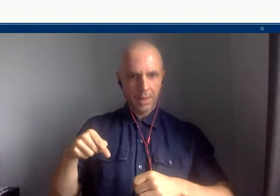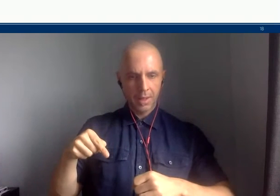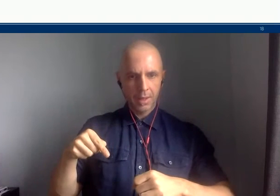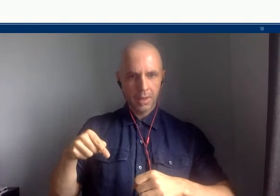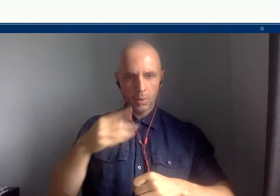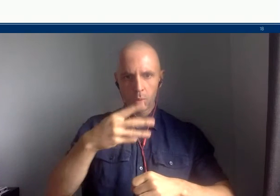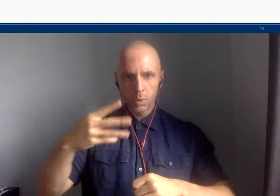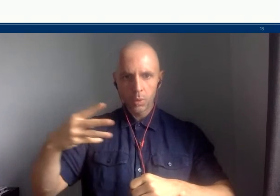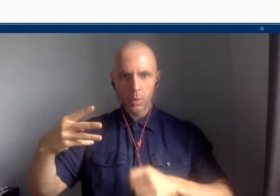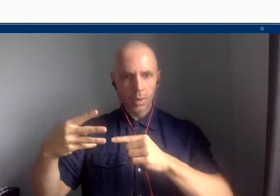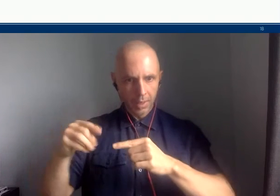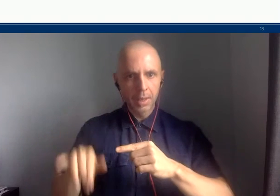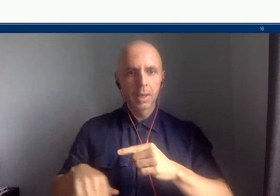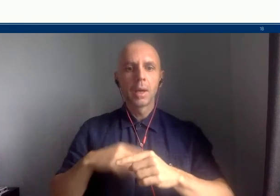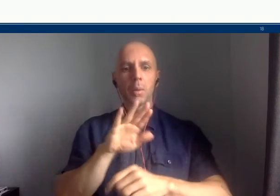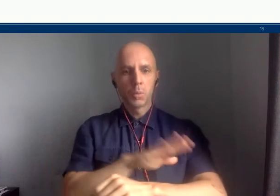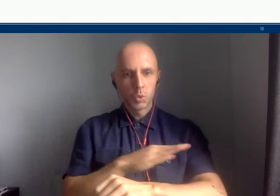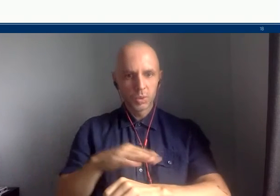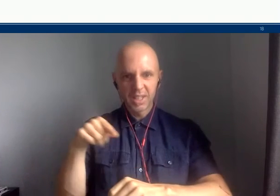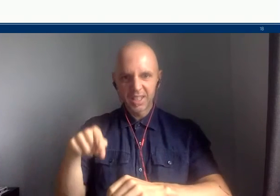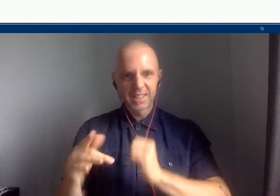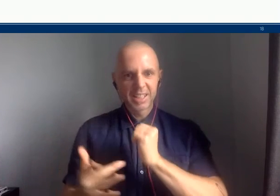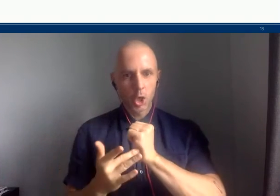houses, inform future historians?